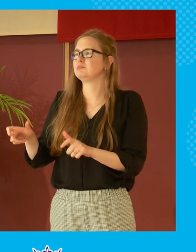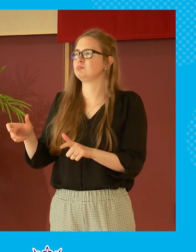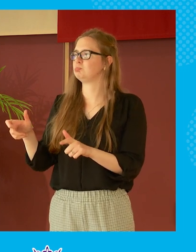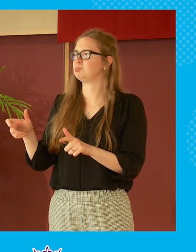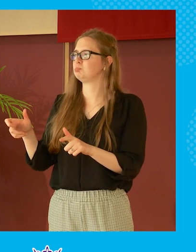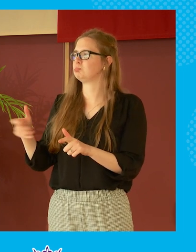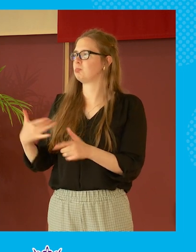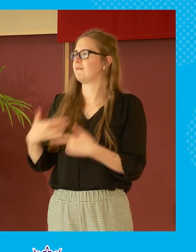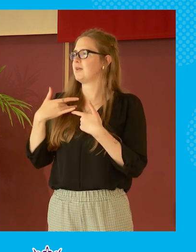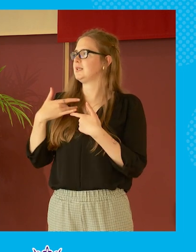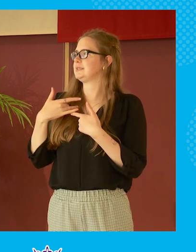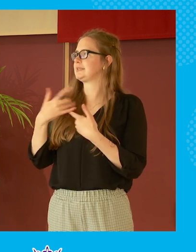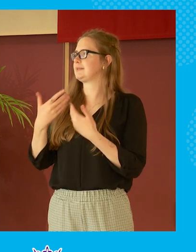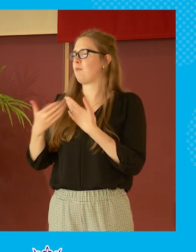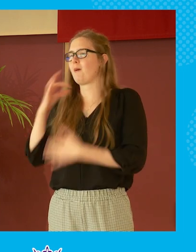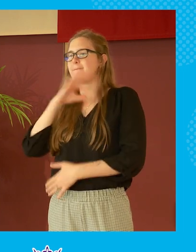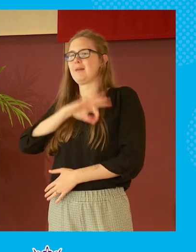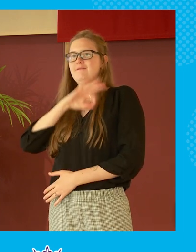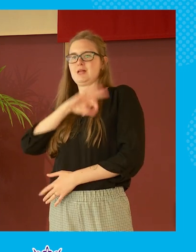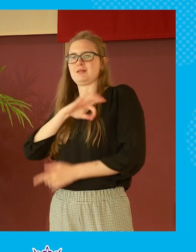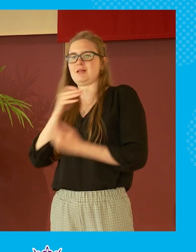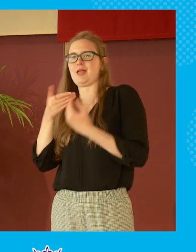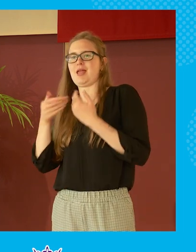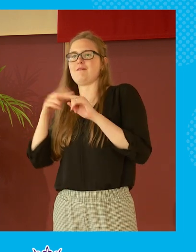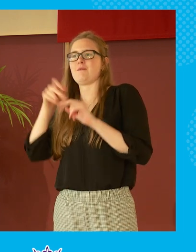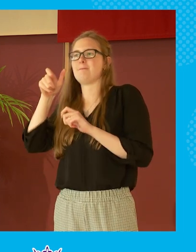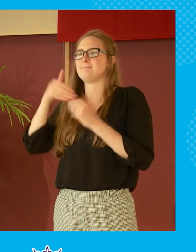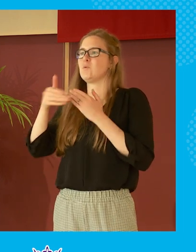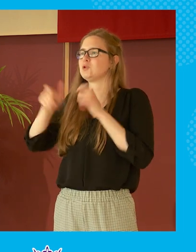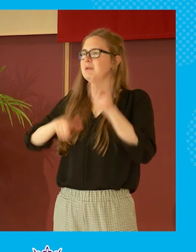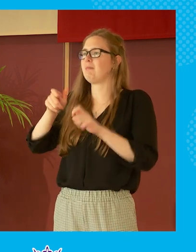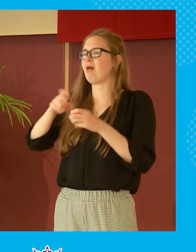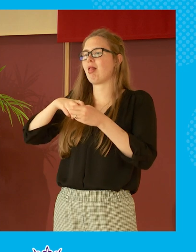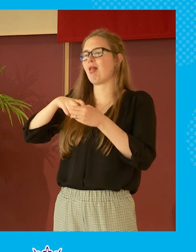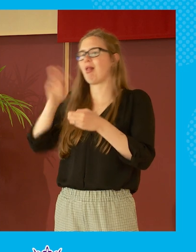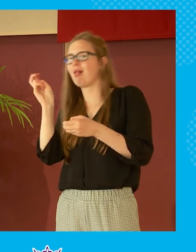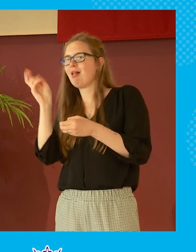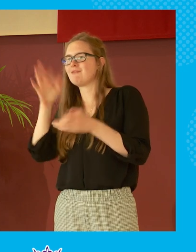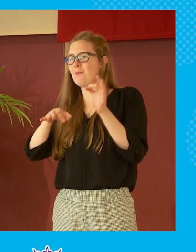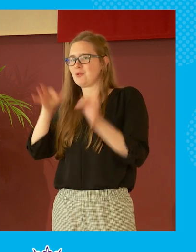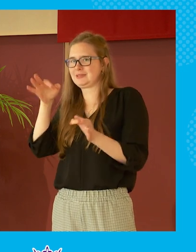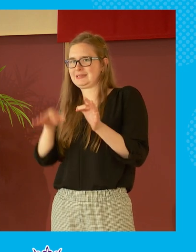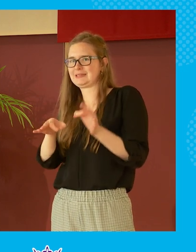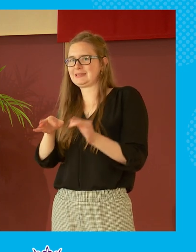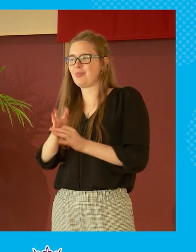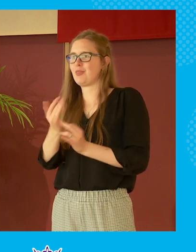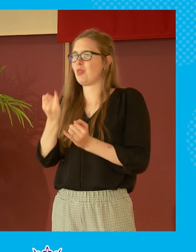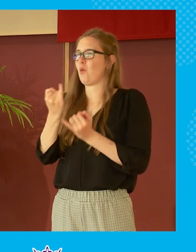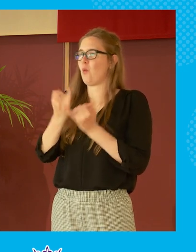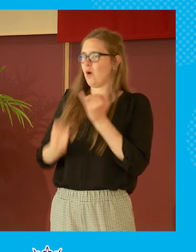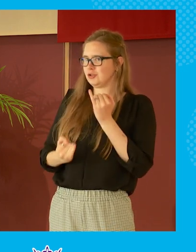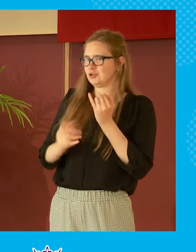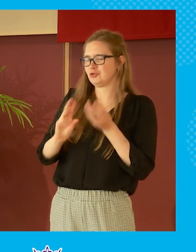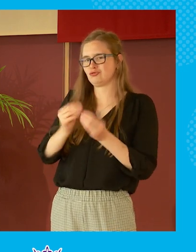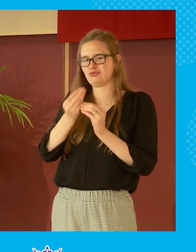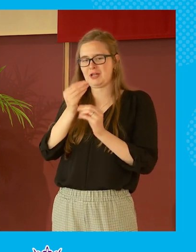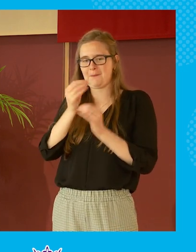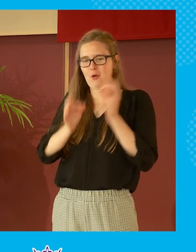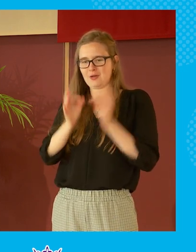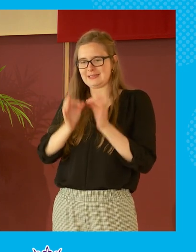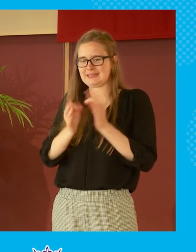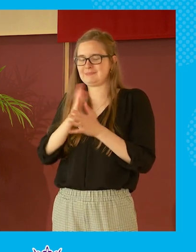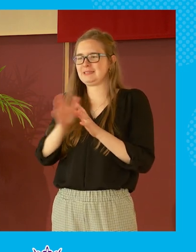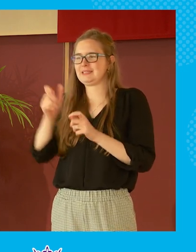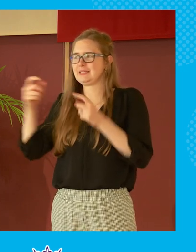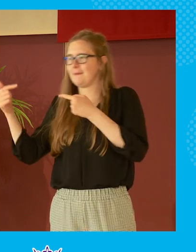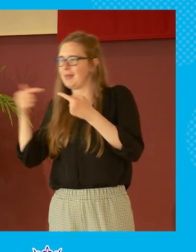is advantageous if if most people opt out of politics so the worse you can make politics the more undesirable you can